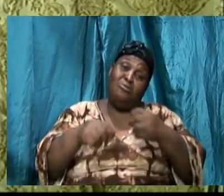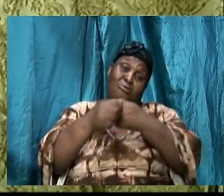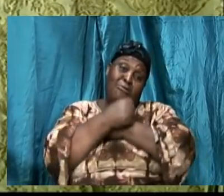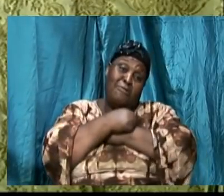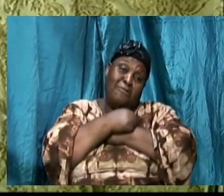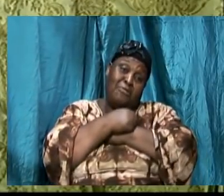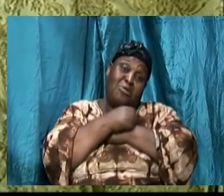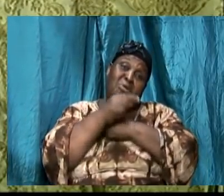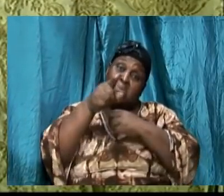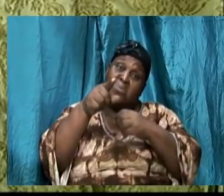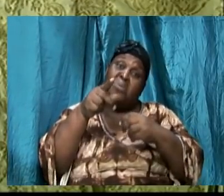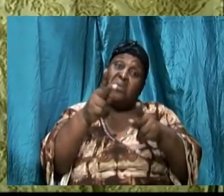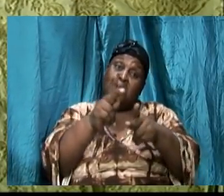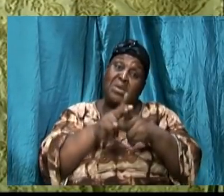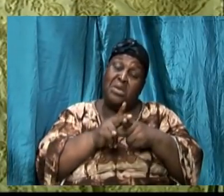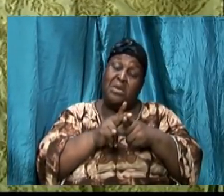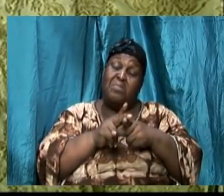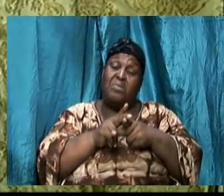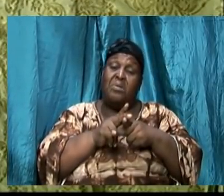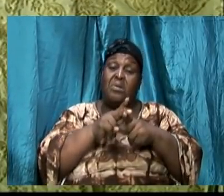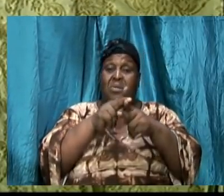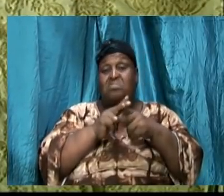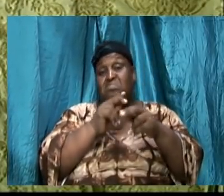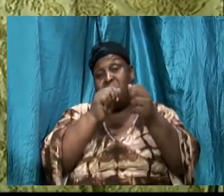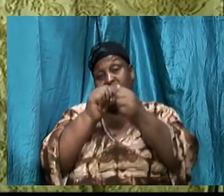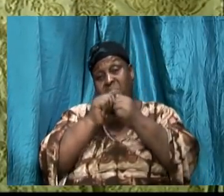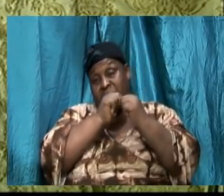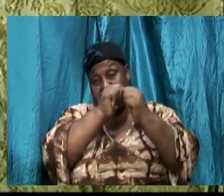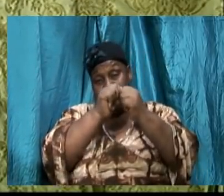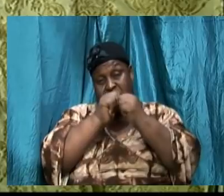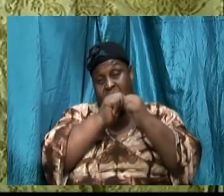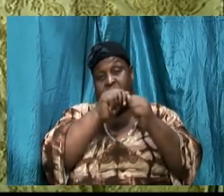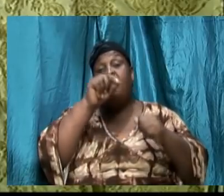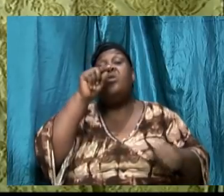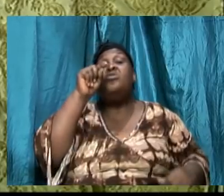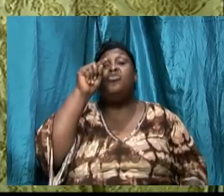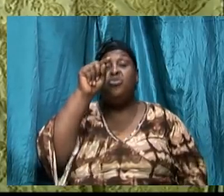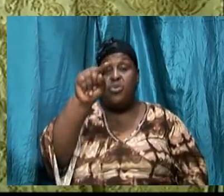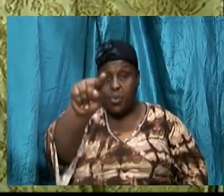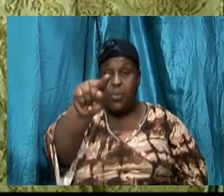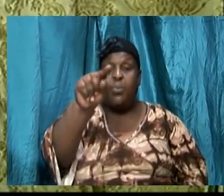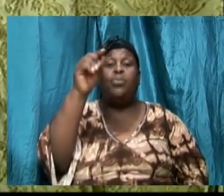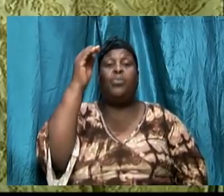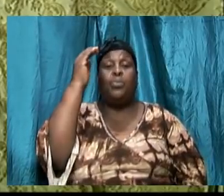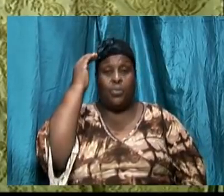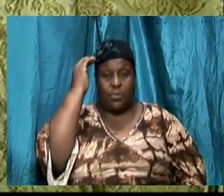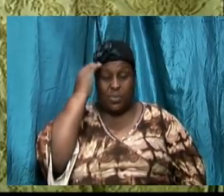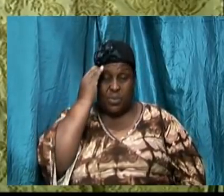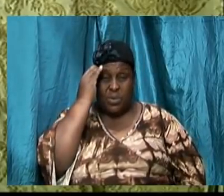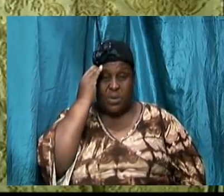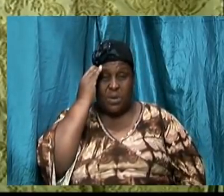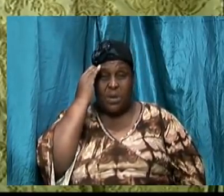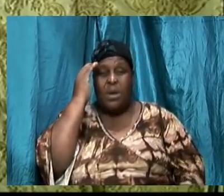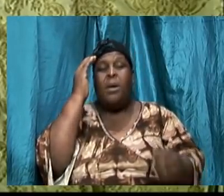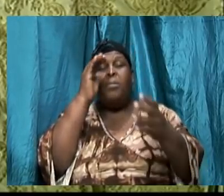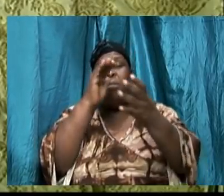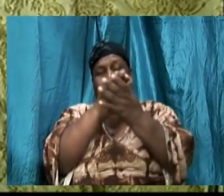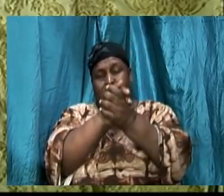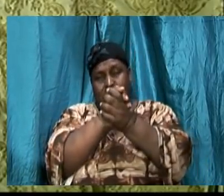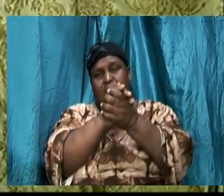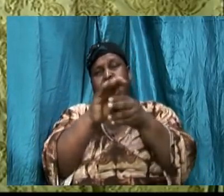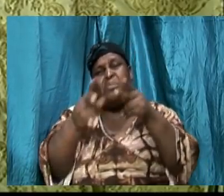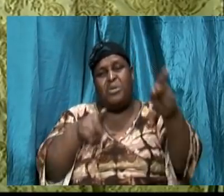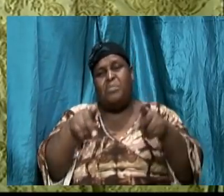or if it is going to be kept together you know married folks